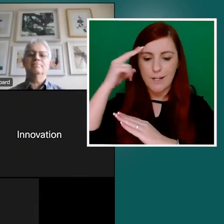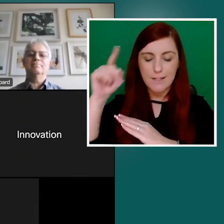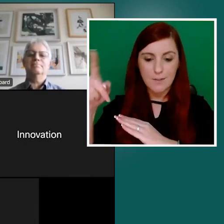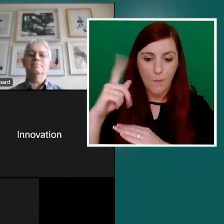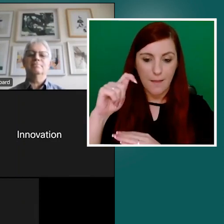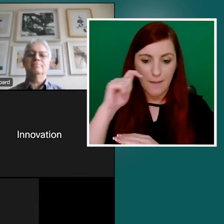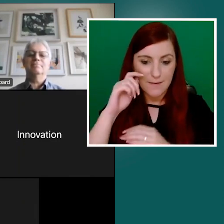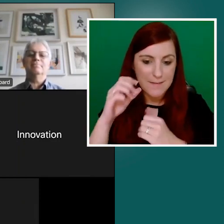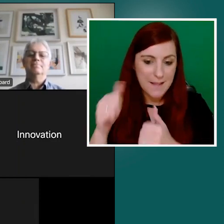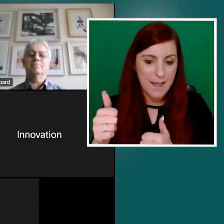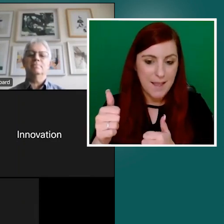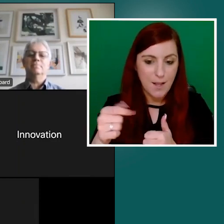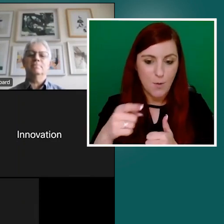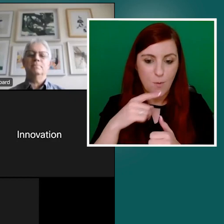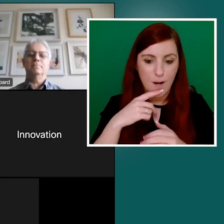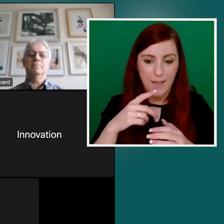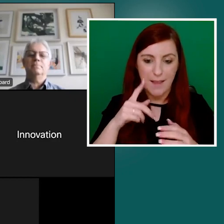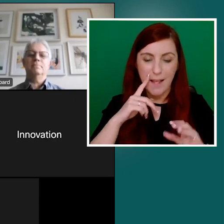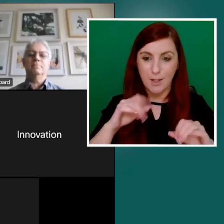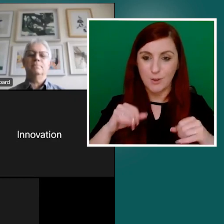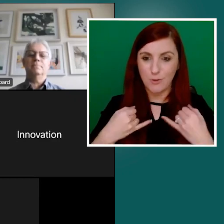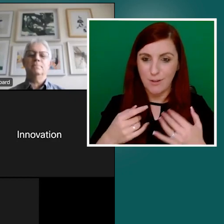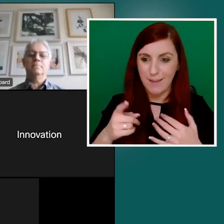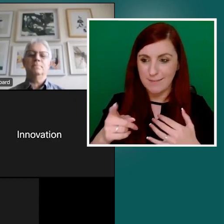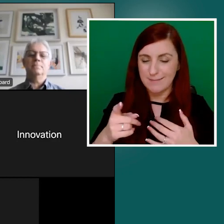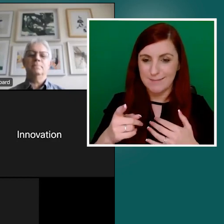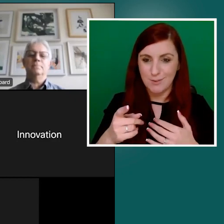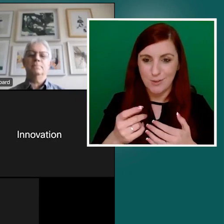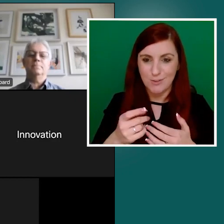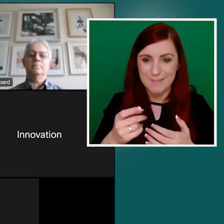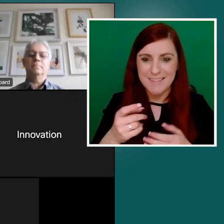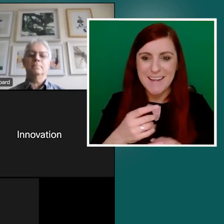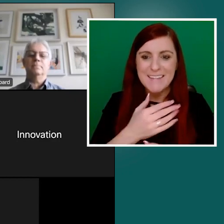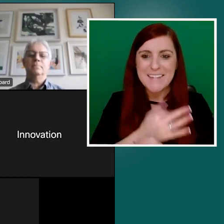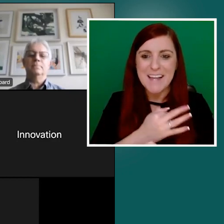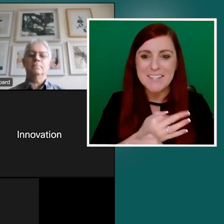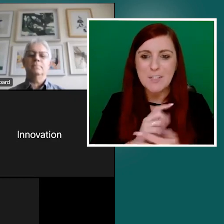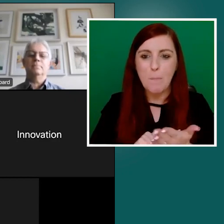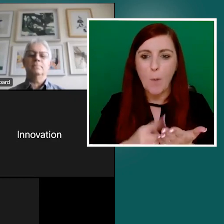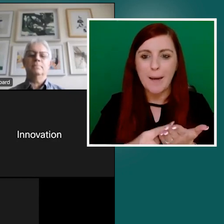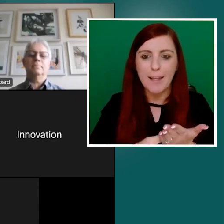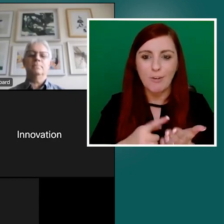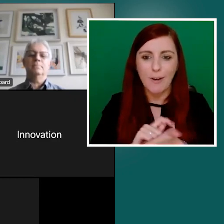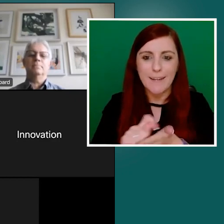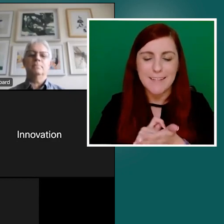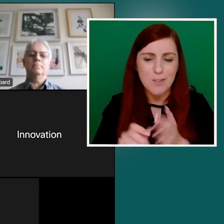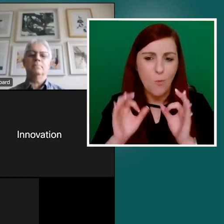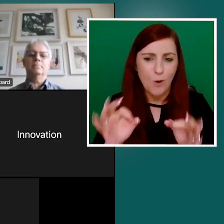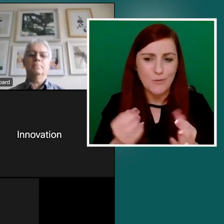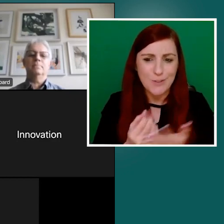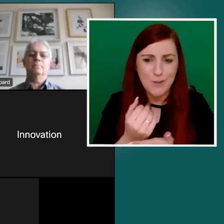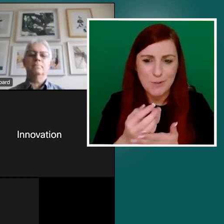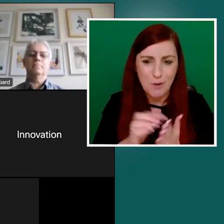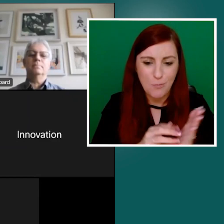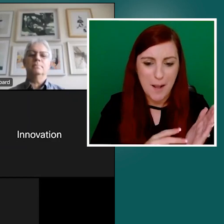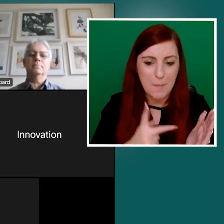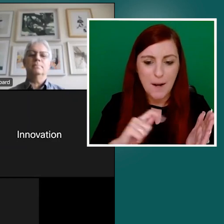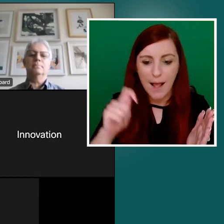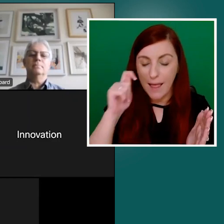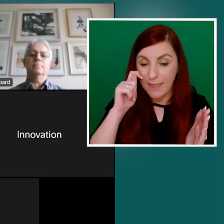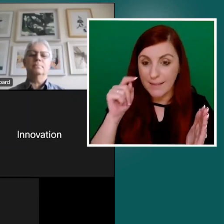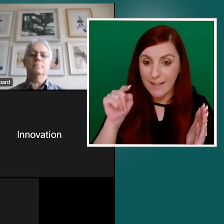but I've noticed it beginning to turn up. I see my local park now has signs around the trees with